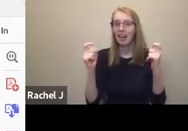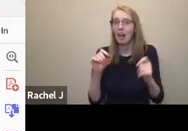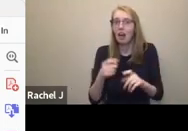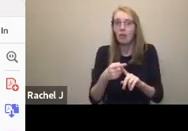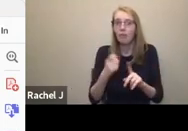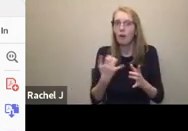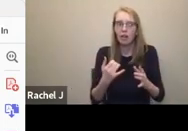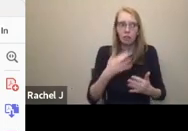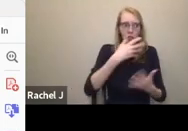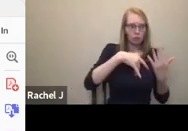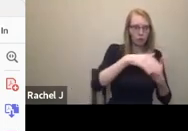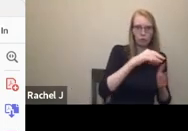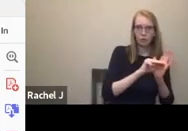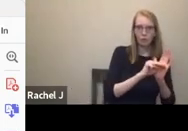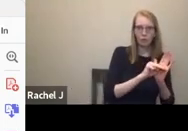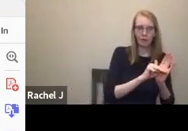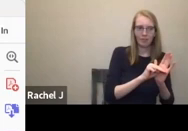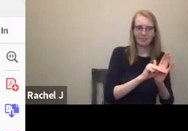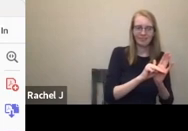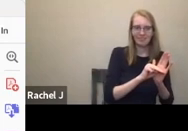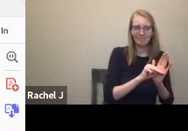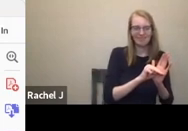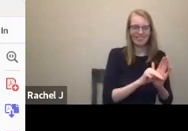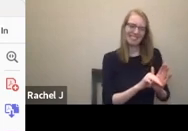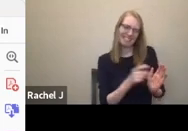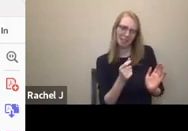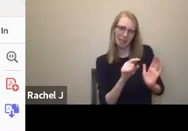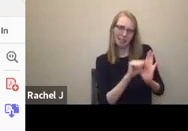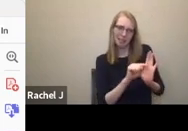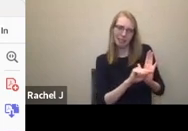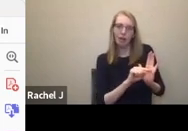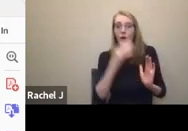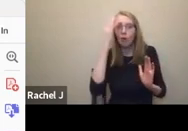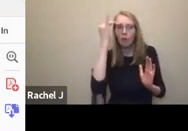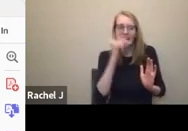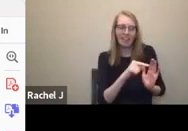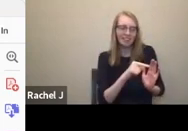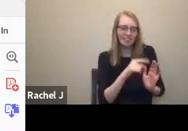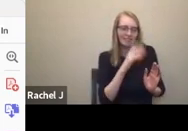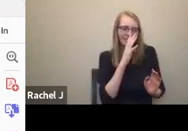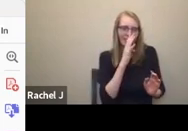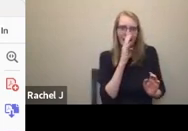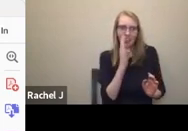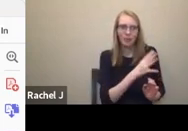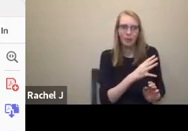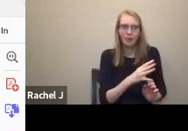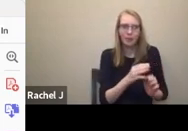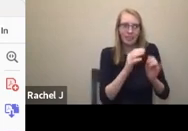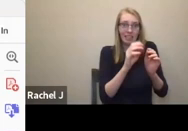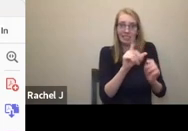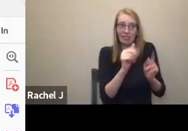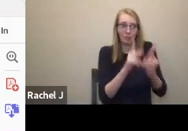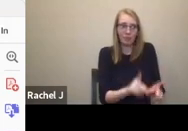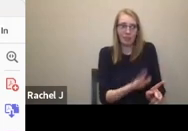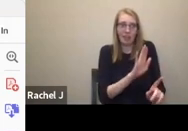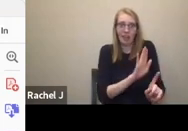overemphasized structure. Yeah, it sorry. It ignored the personal and experiential aspects of disability, but it's a celebration